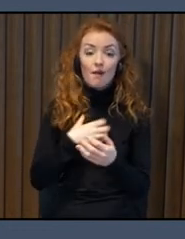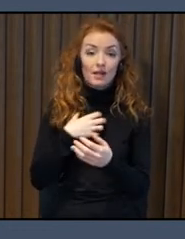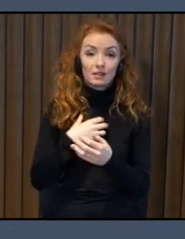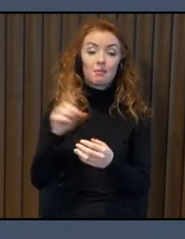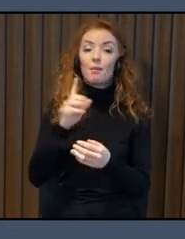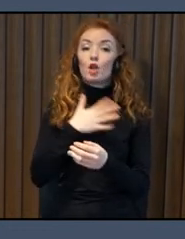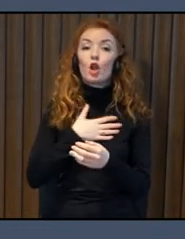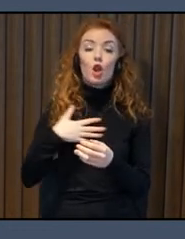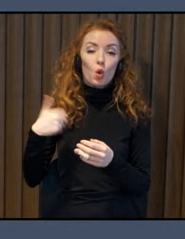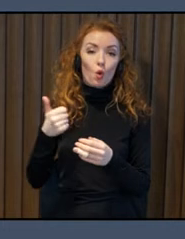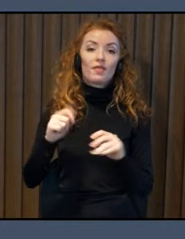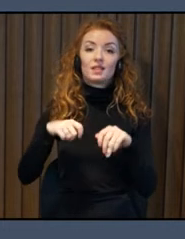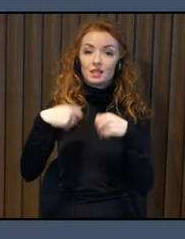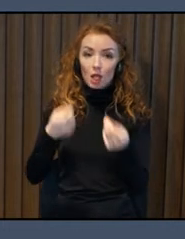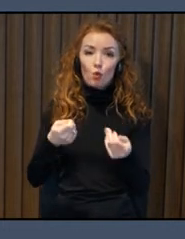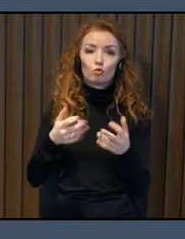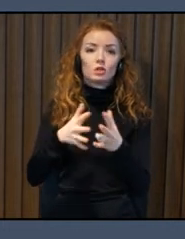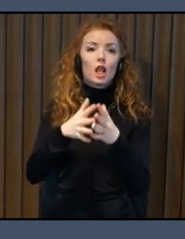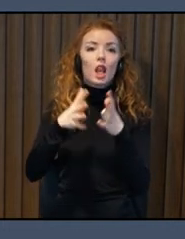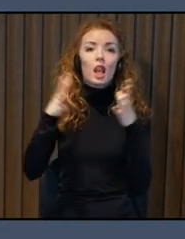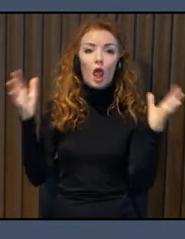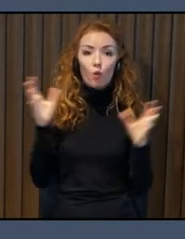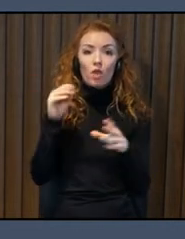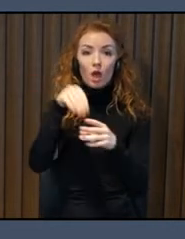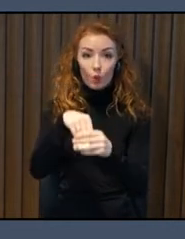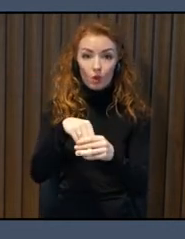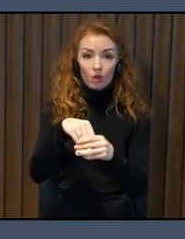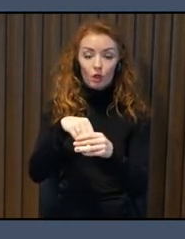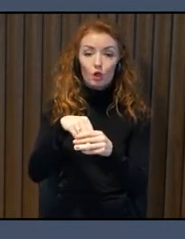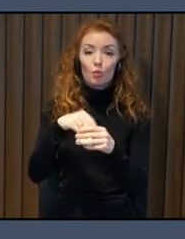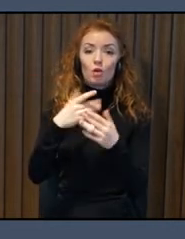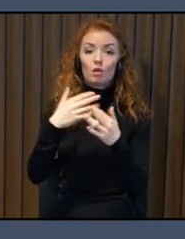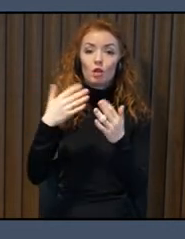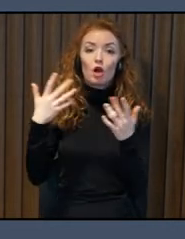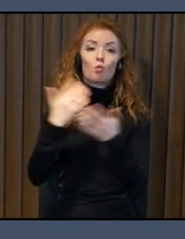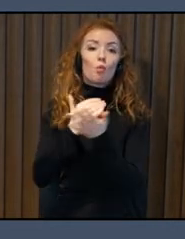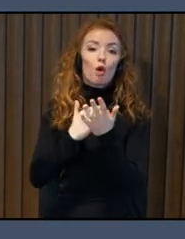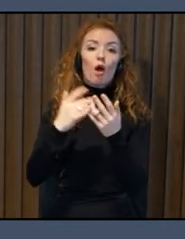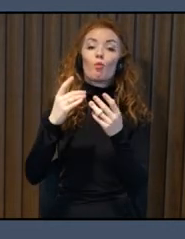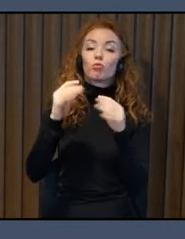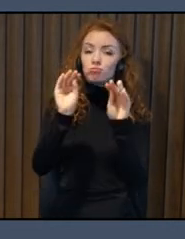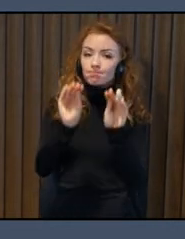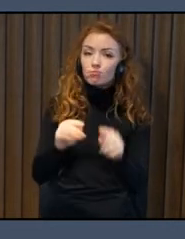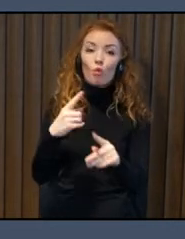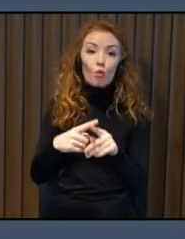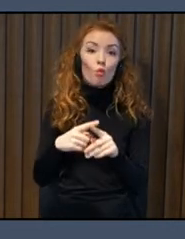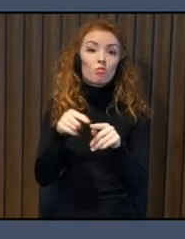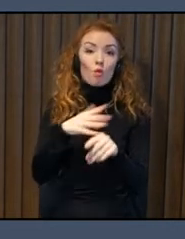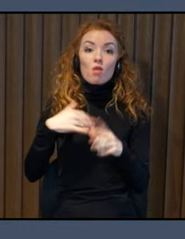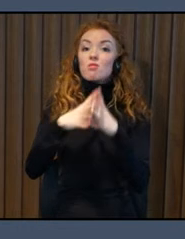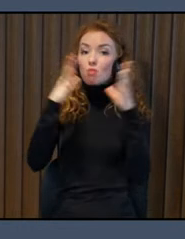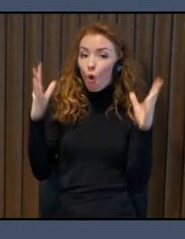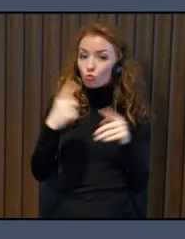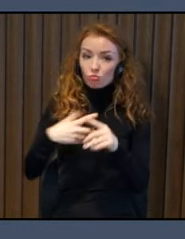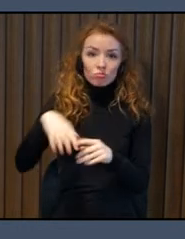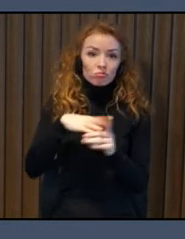which we have a lot of nowadays actually. And in this way, they can be a really good resource for us